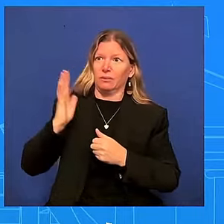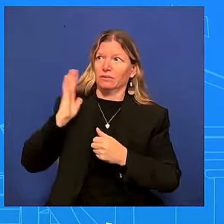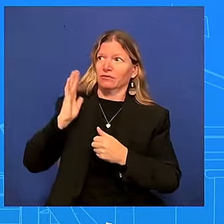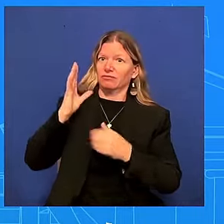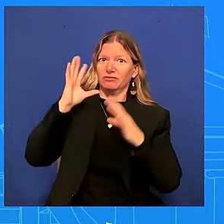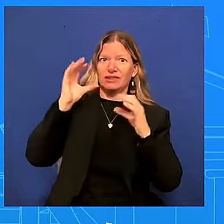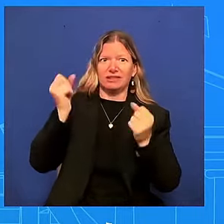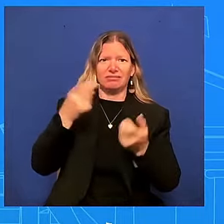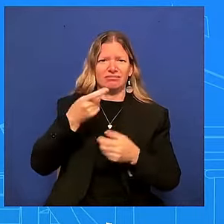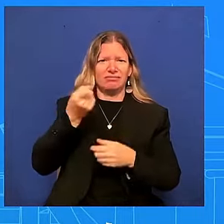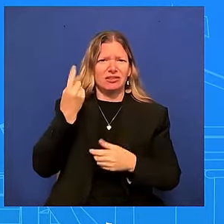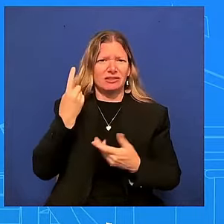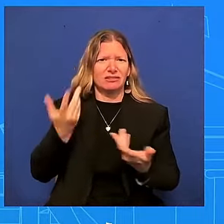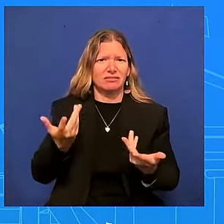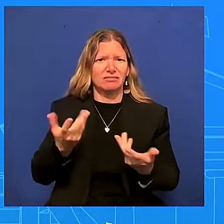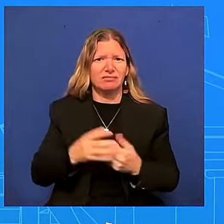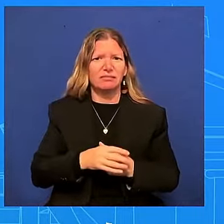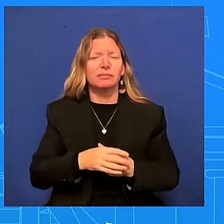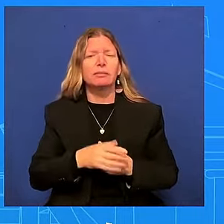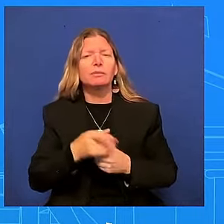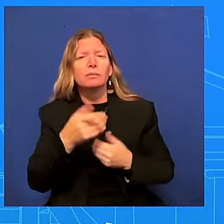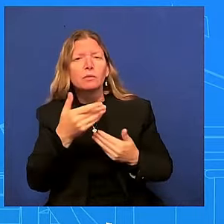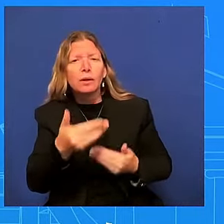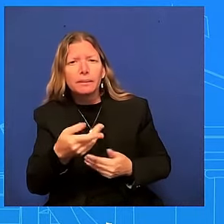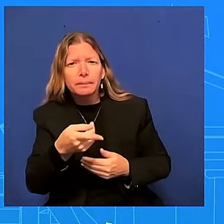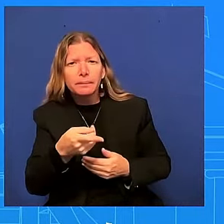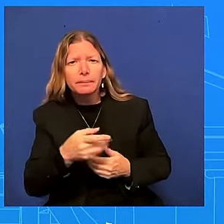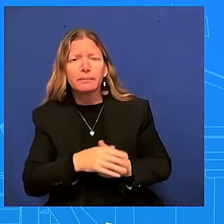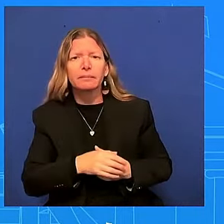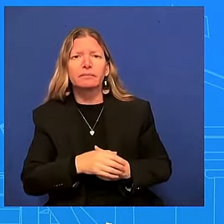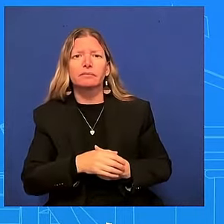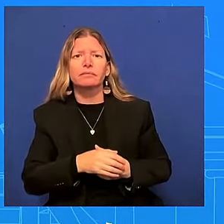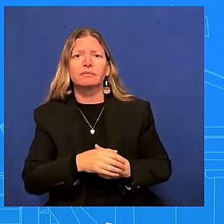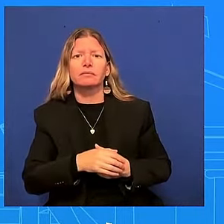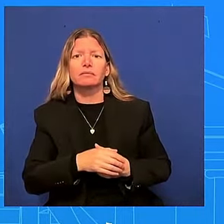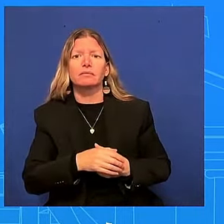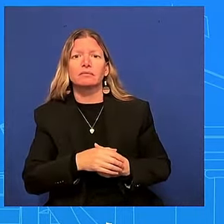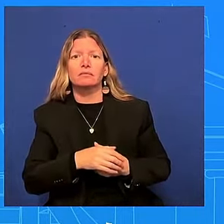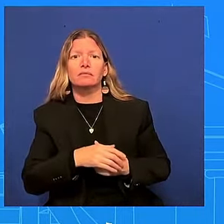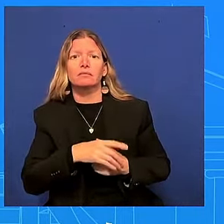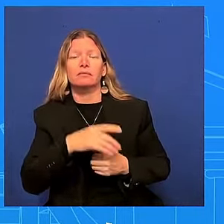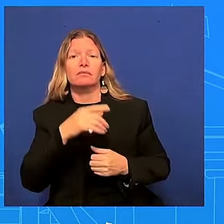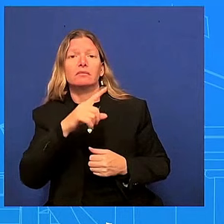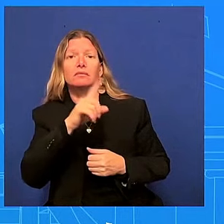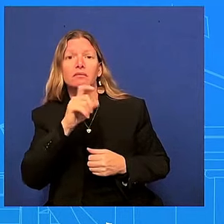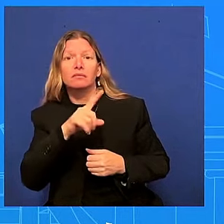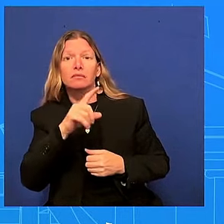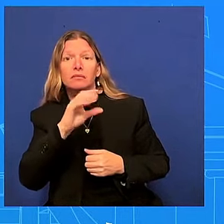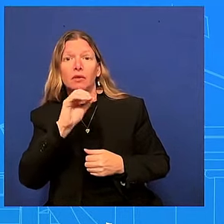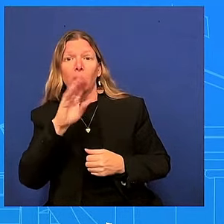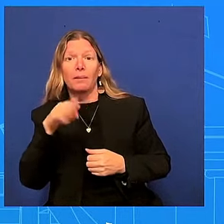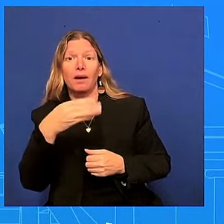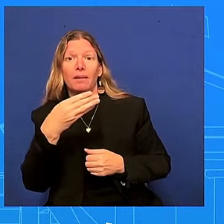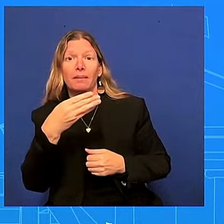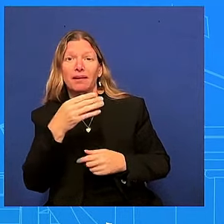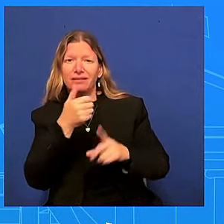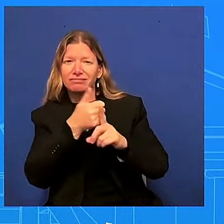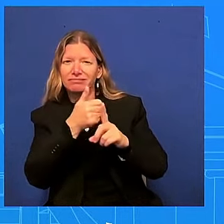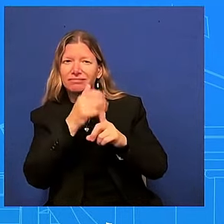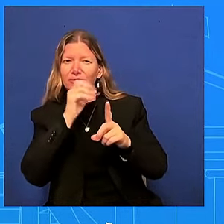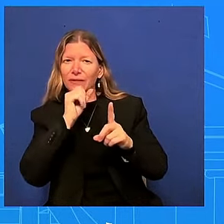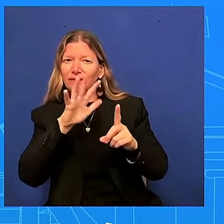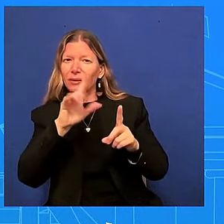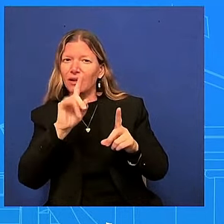uh during that i kind of knew you would say that debate i knew you would say that but it but he's not the only one he's not it has happened in the